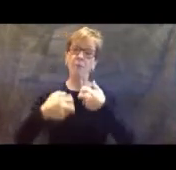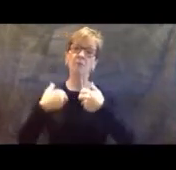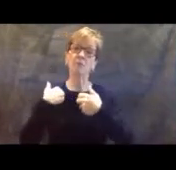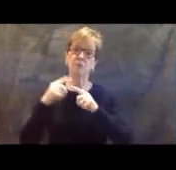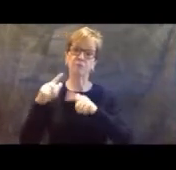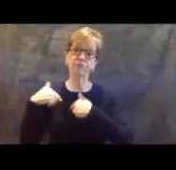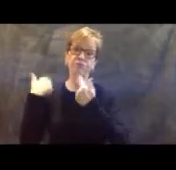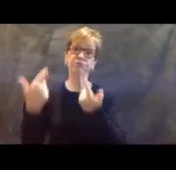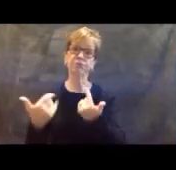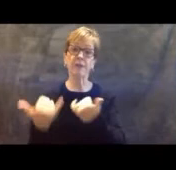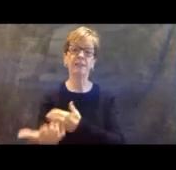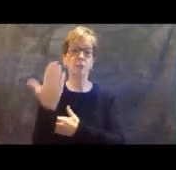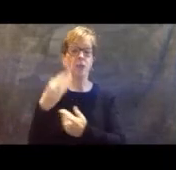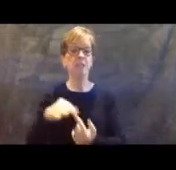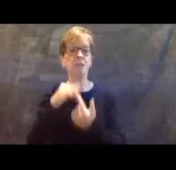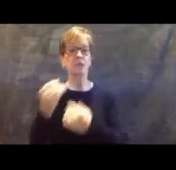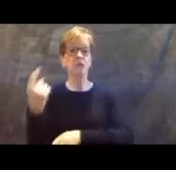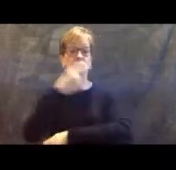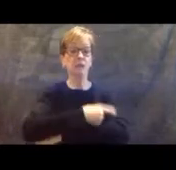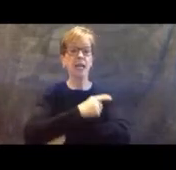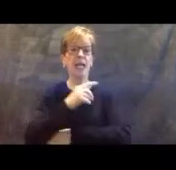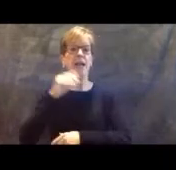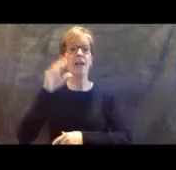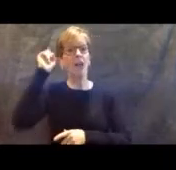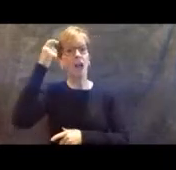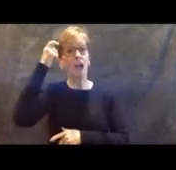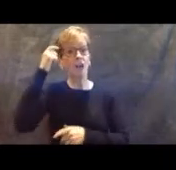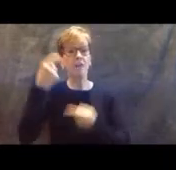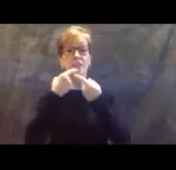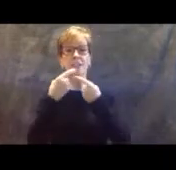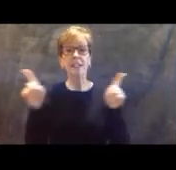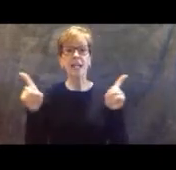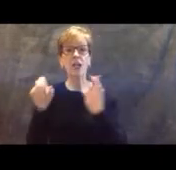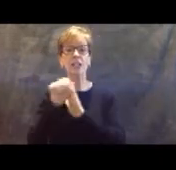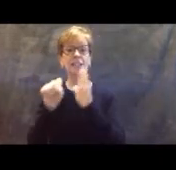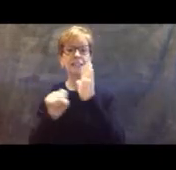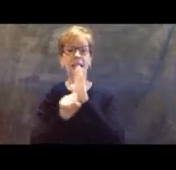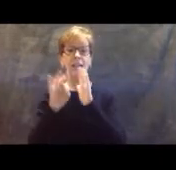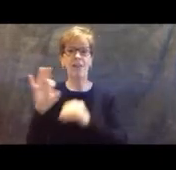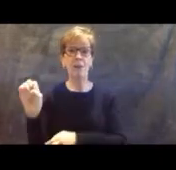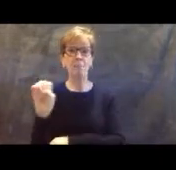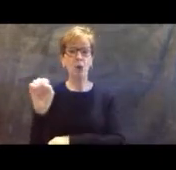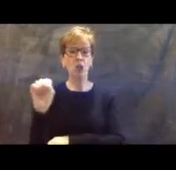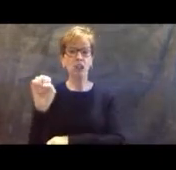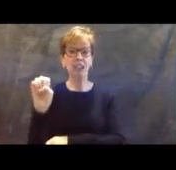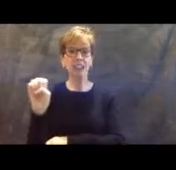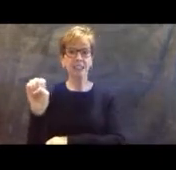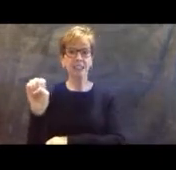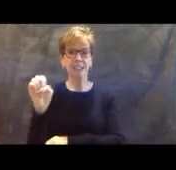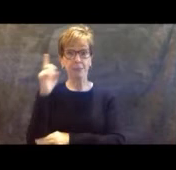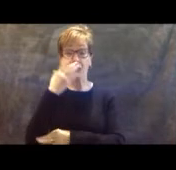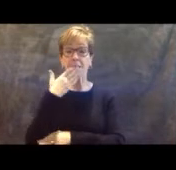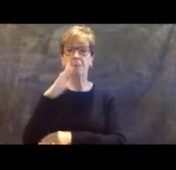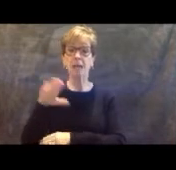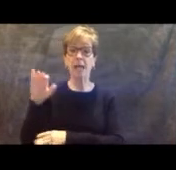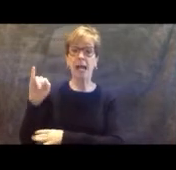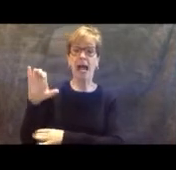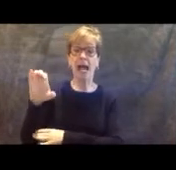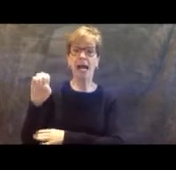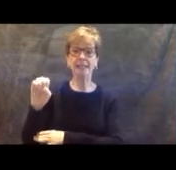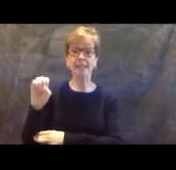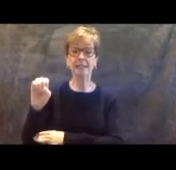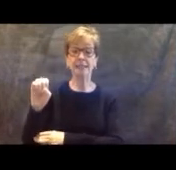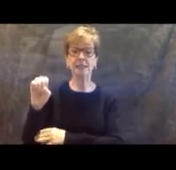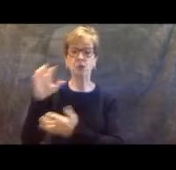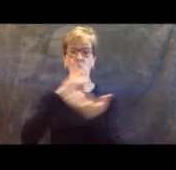today when the governor has declared a state of an emergency due to our ice storm. So, we're so appreciative of you and your flexibility to